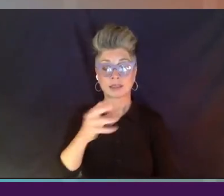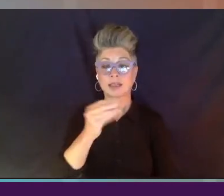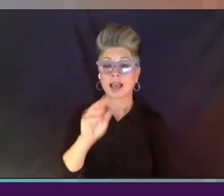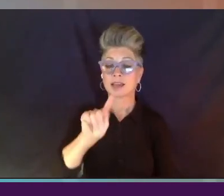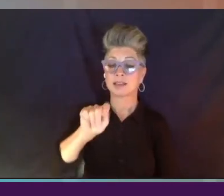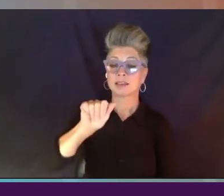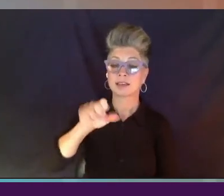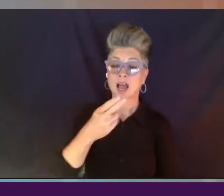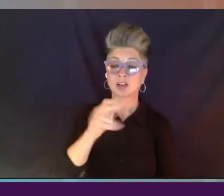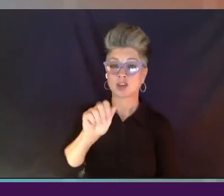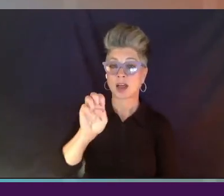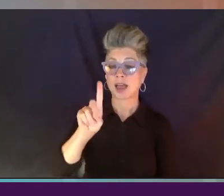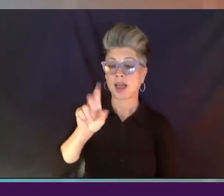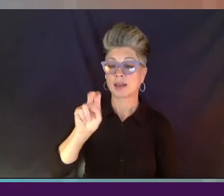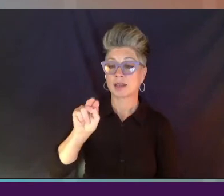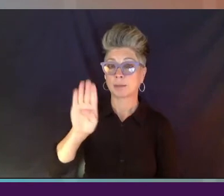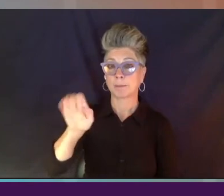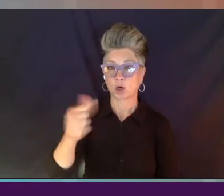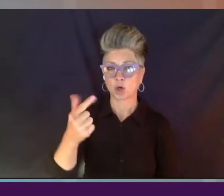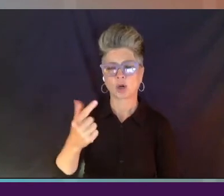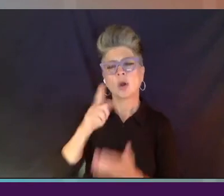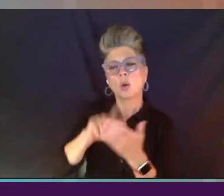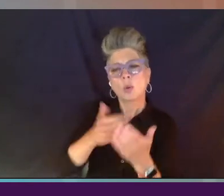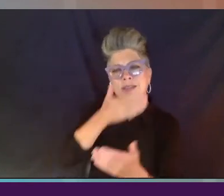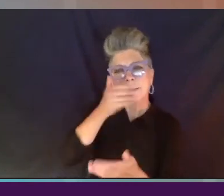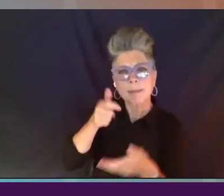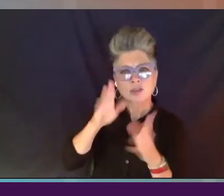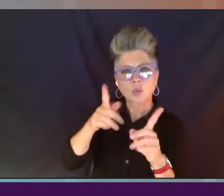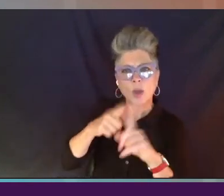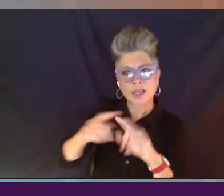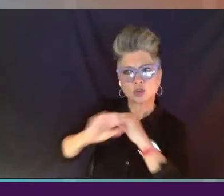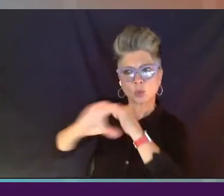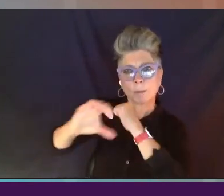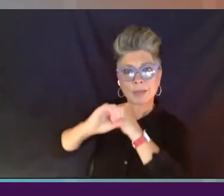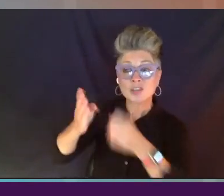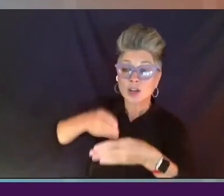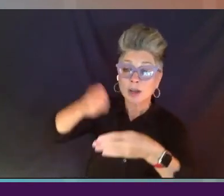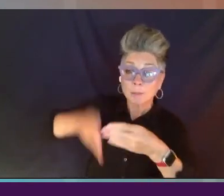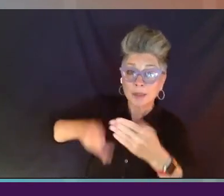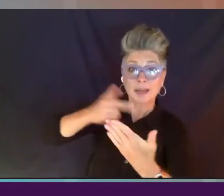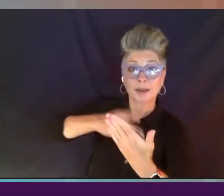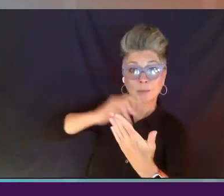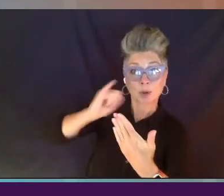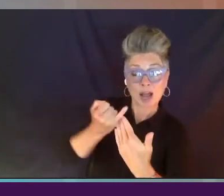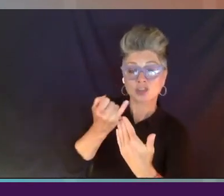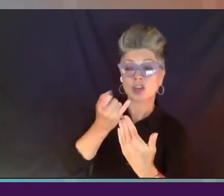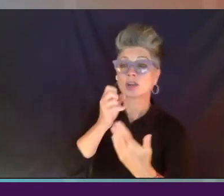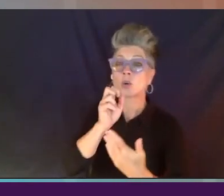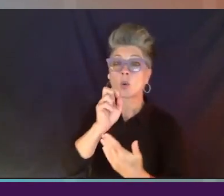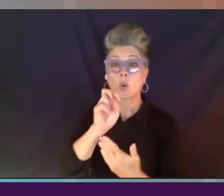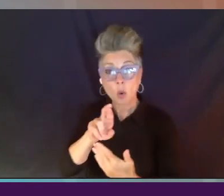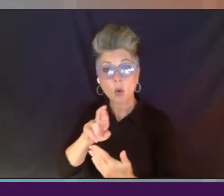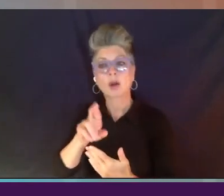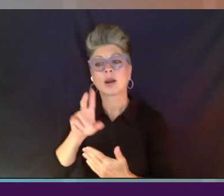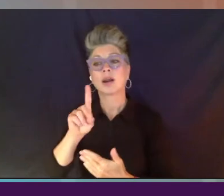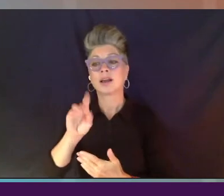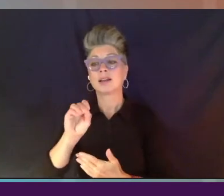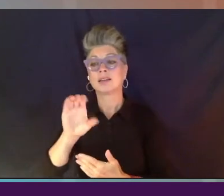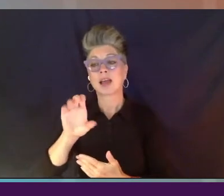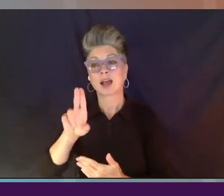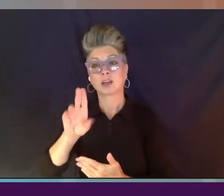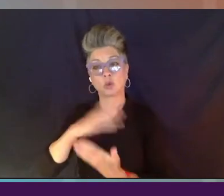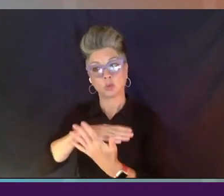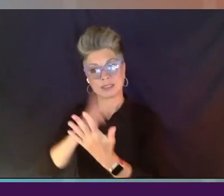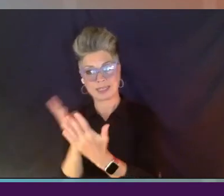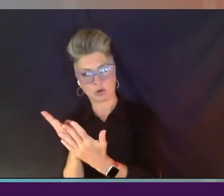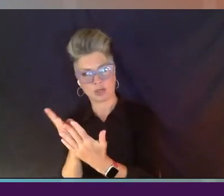is the best way to pitch a completed project or docu series? They say specifically to World Channel or Black Public Media, but I will ask for all